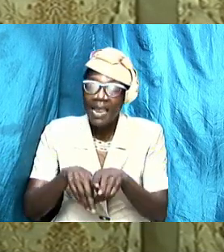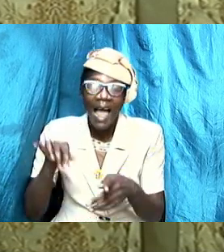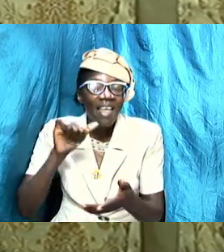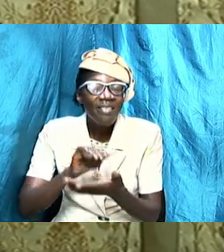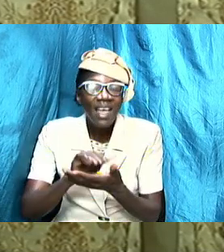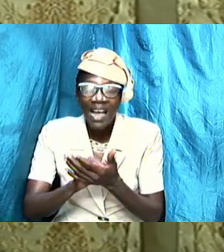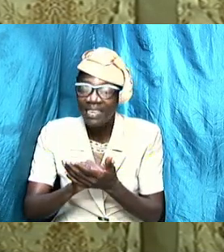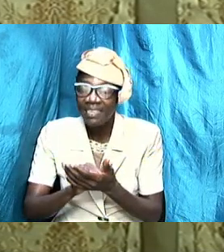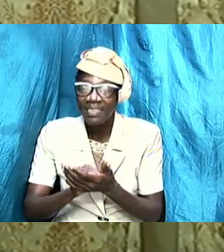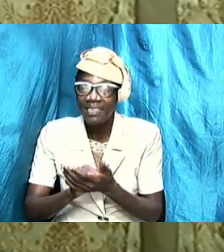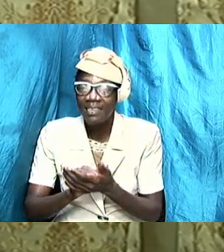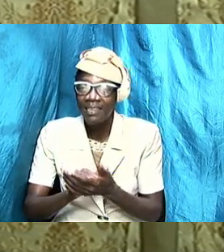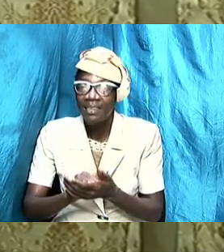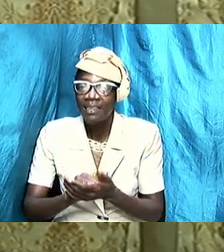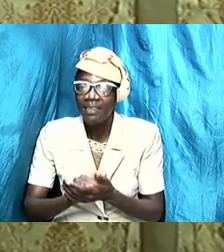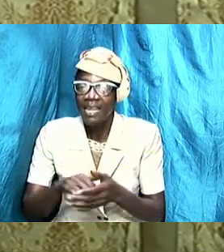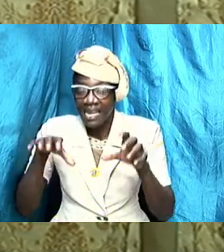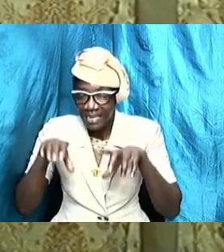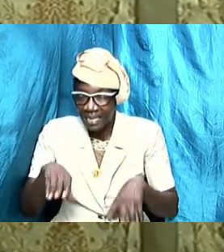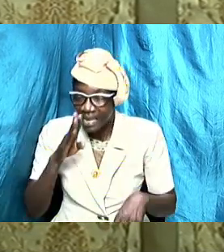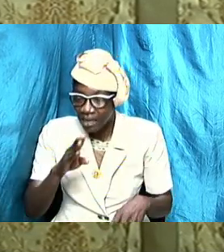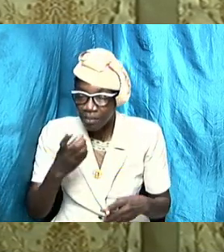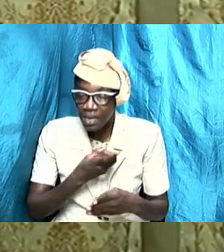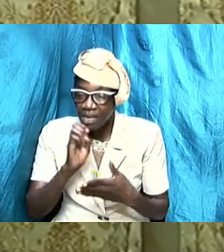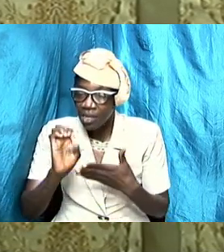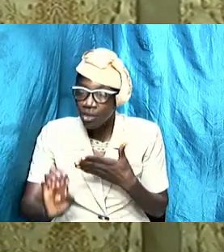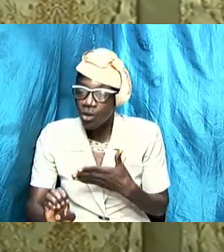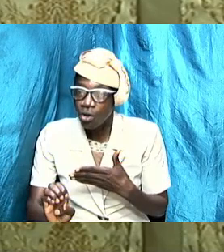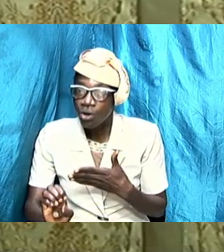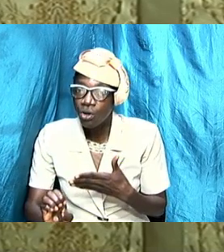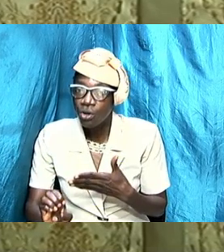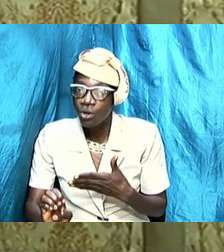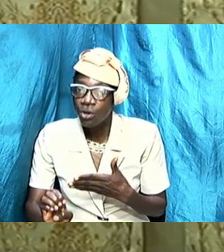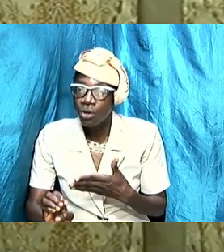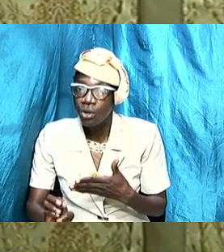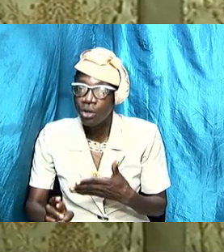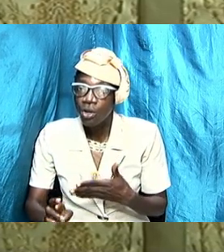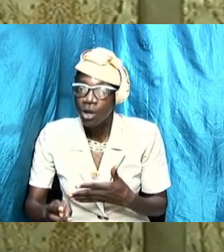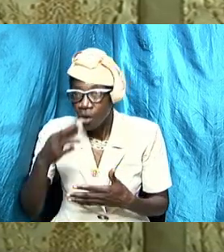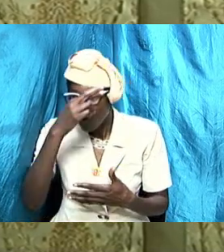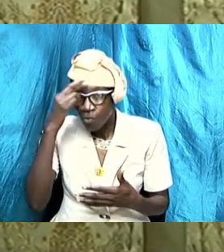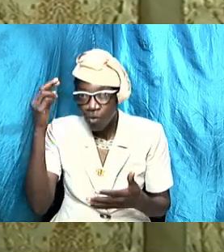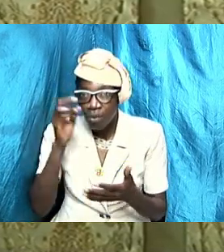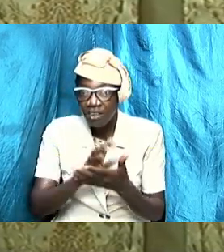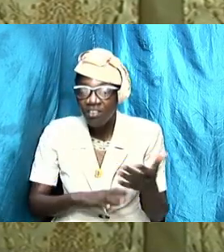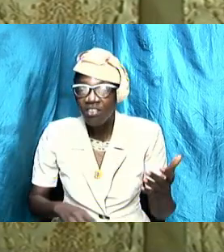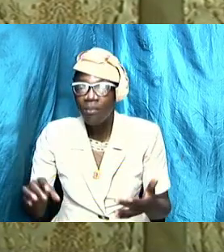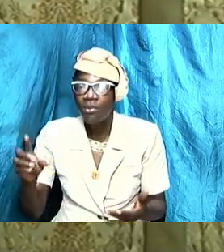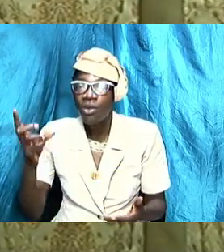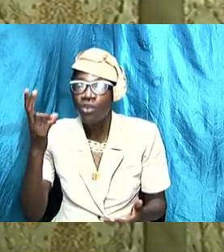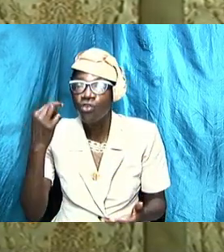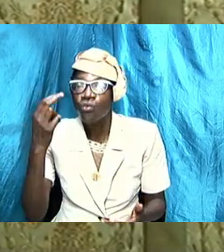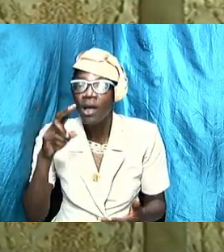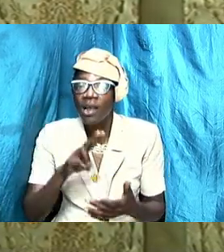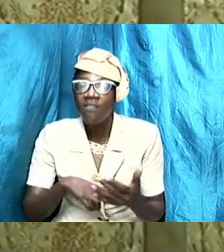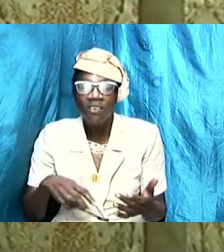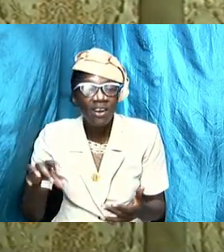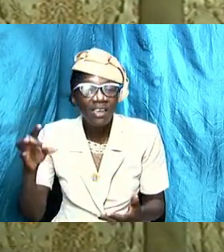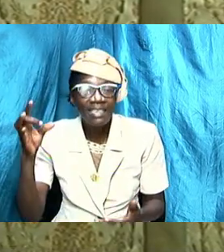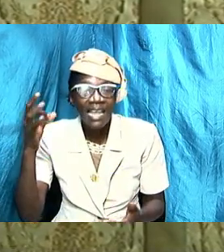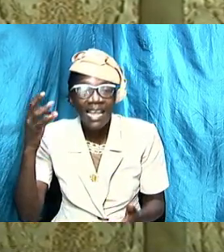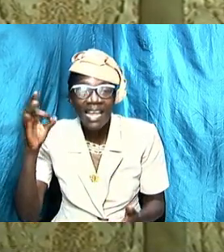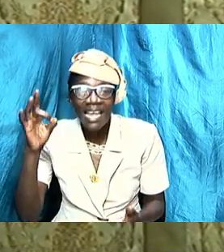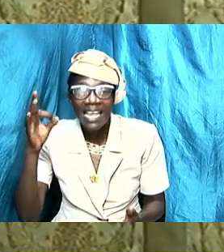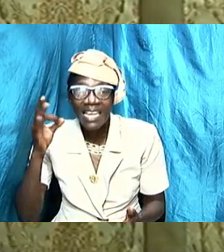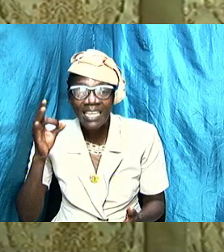peaceably with all men it can be done and that's bible roman chapter 12 and verse 18 read it yes and